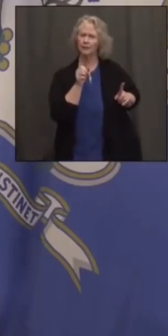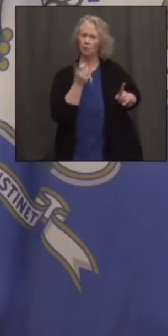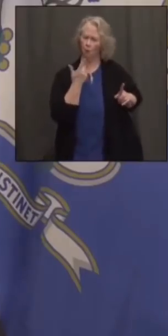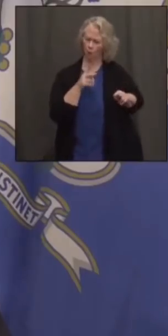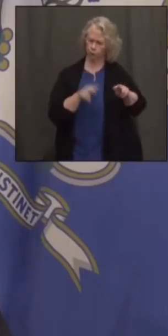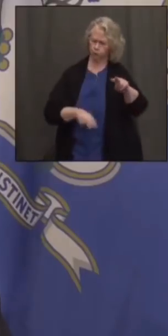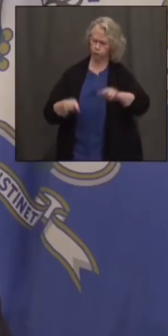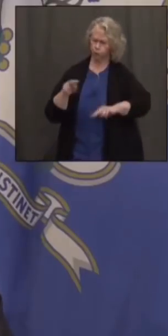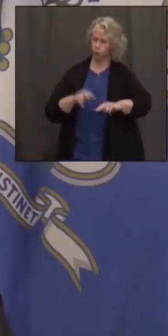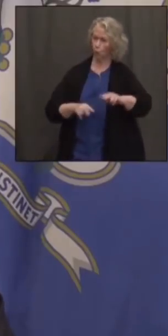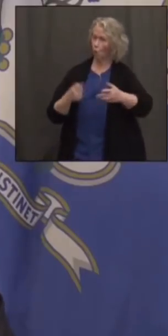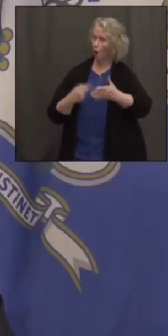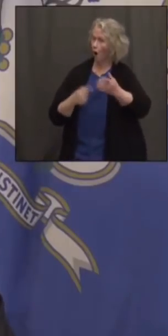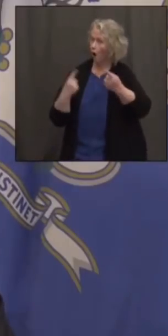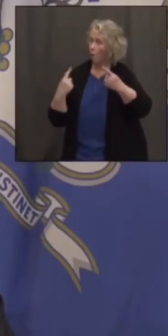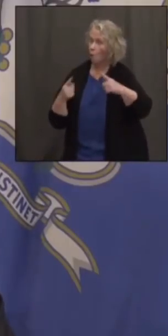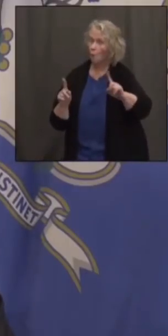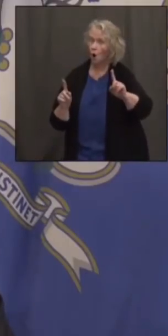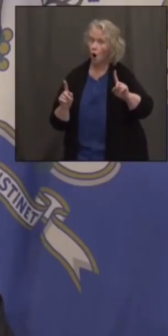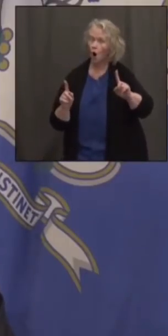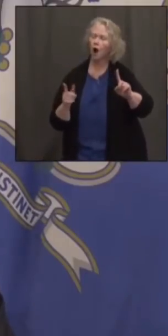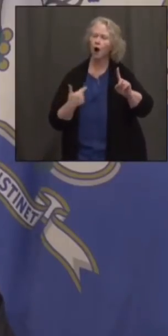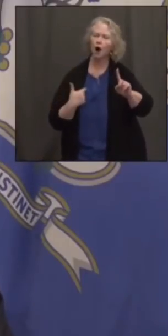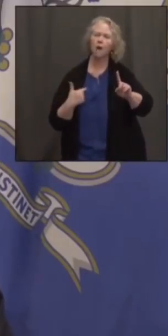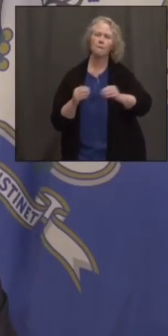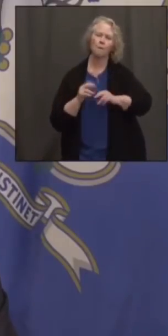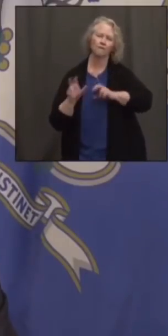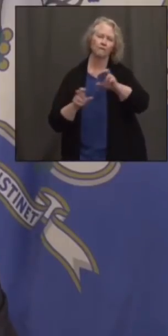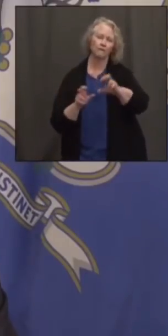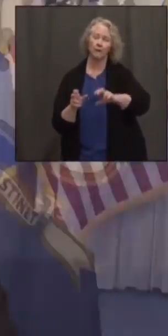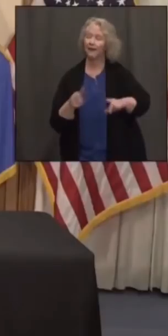we'll double down on things that work, maybe not things that don't work.